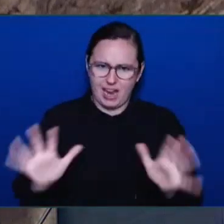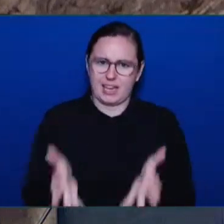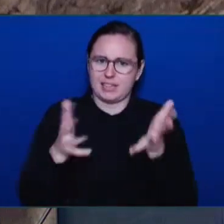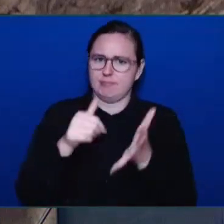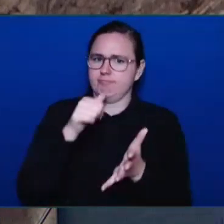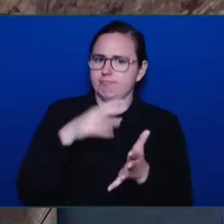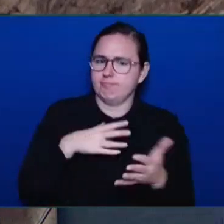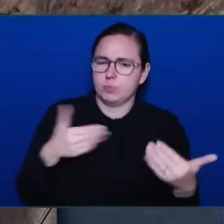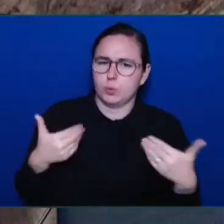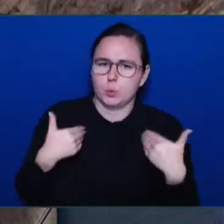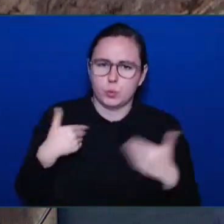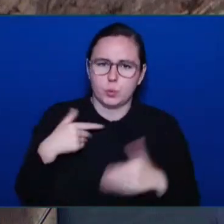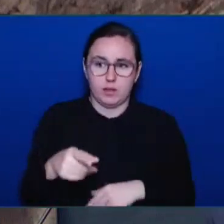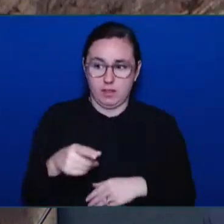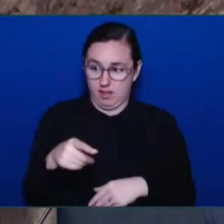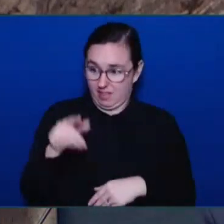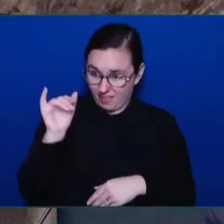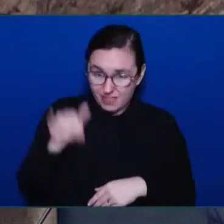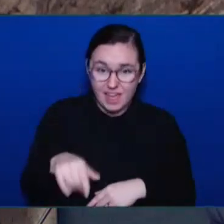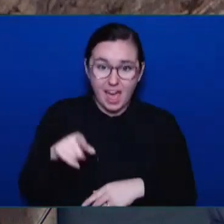offer her our appreciation.